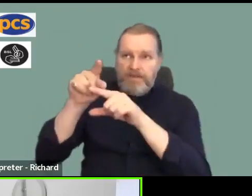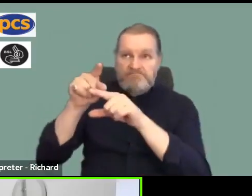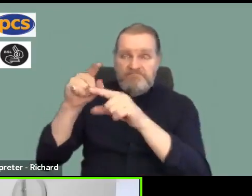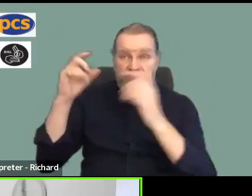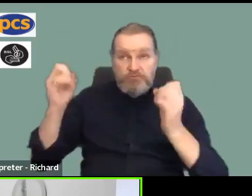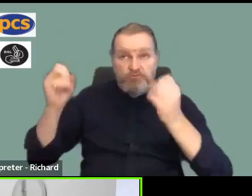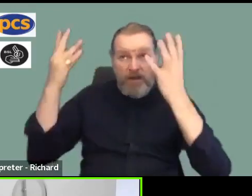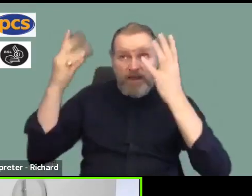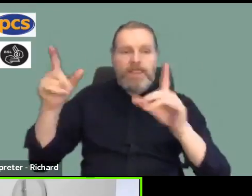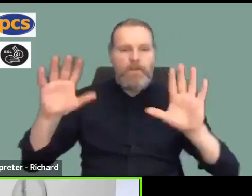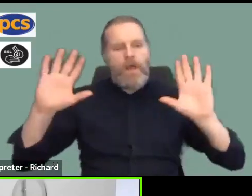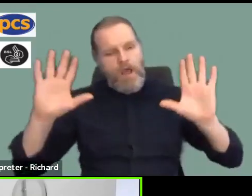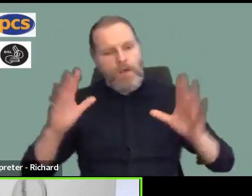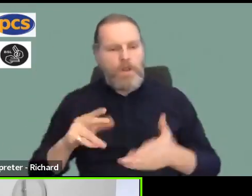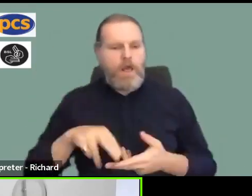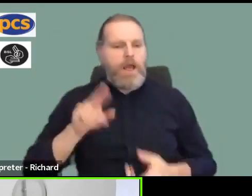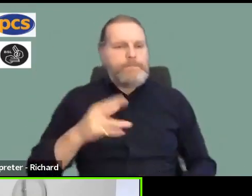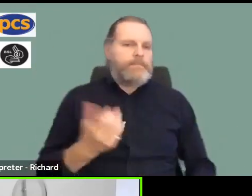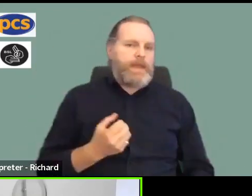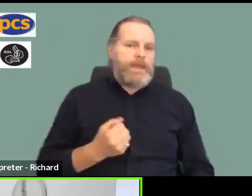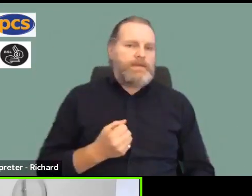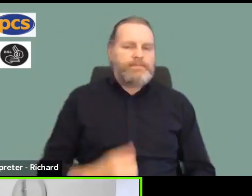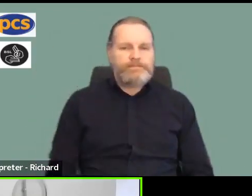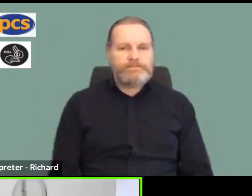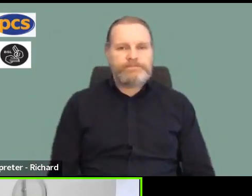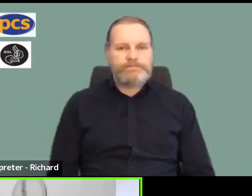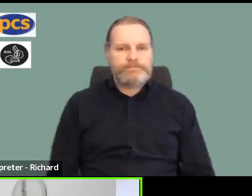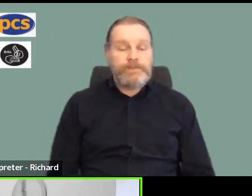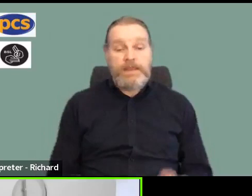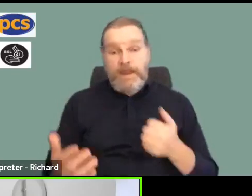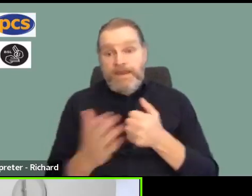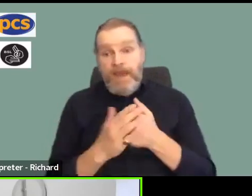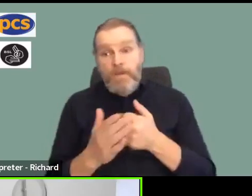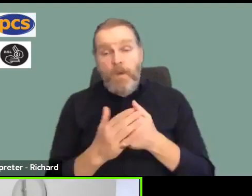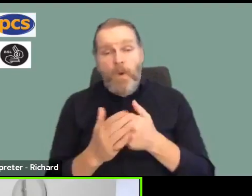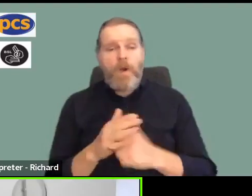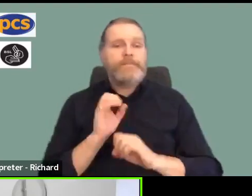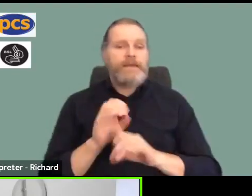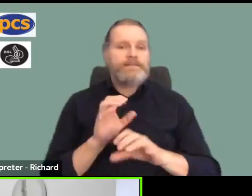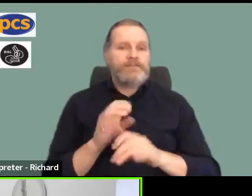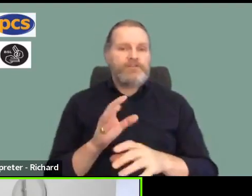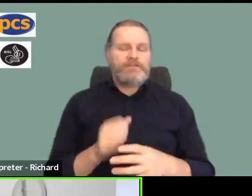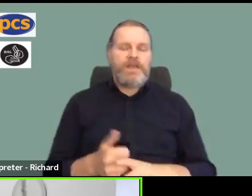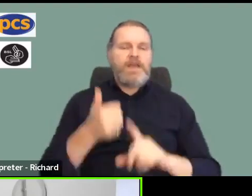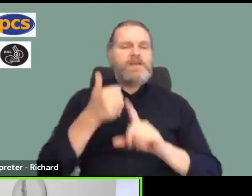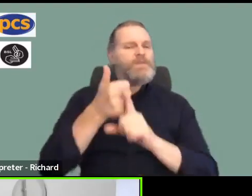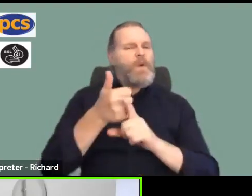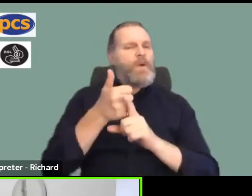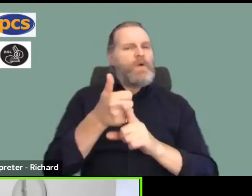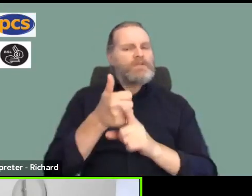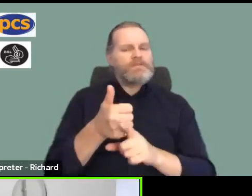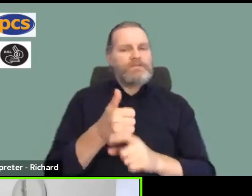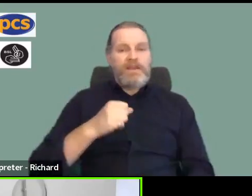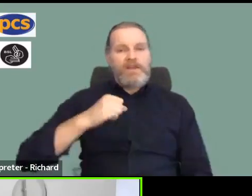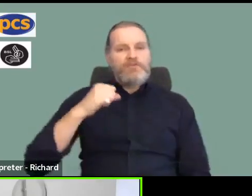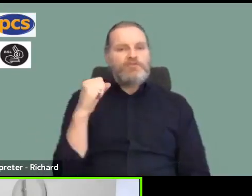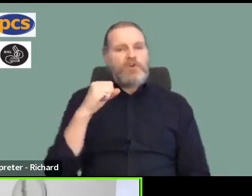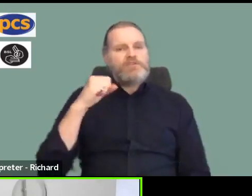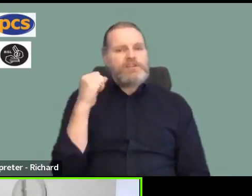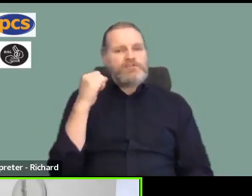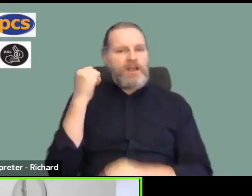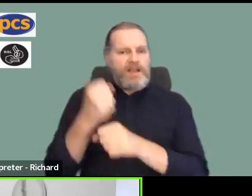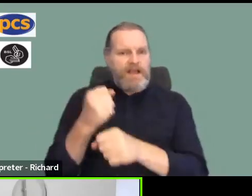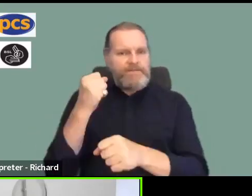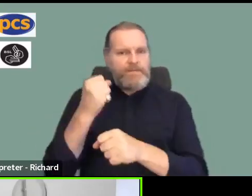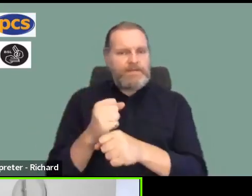Okay, thank you very much, Mark. I'm going to start with a few more solidarity messages that come in thick and fast. Scottish Government, Western Central